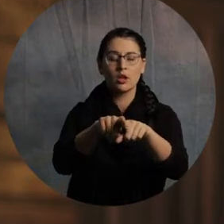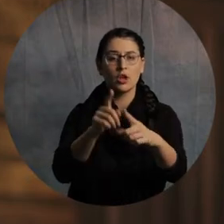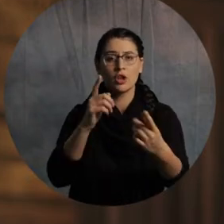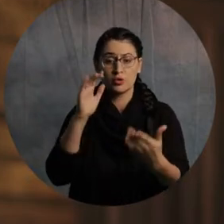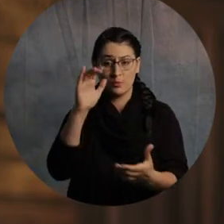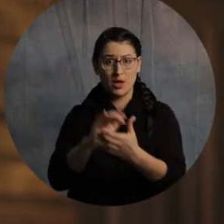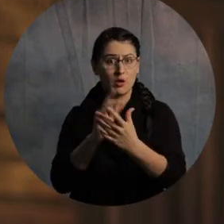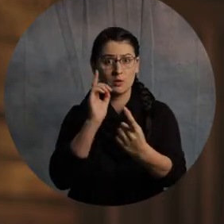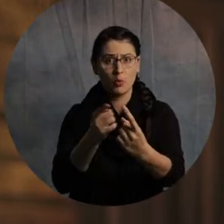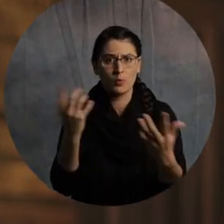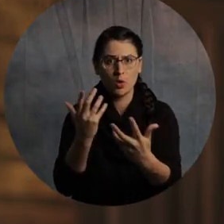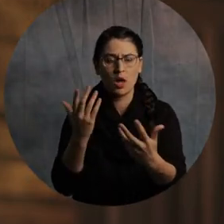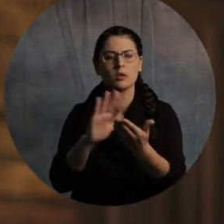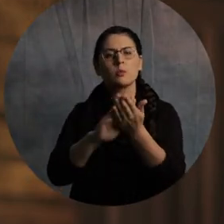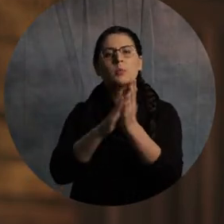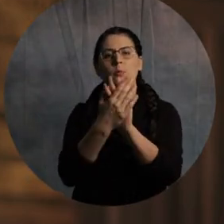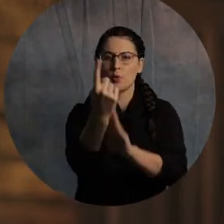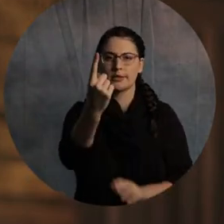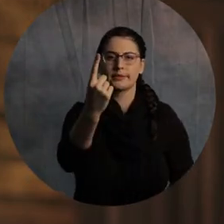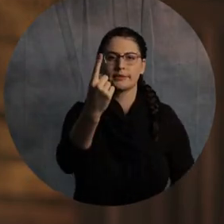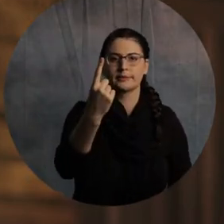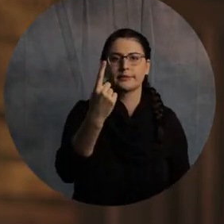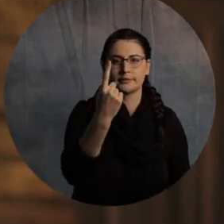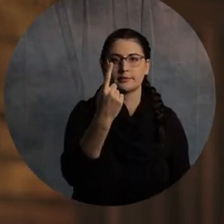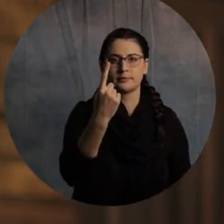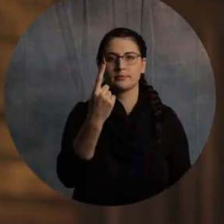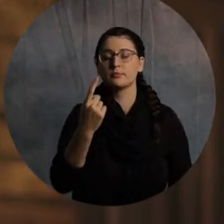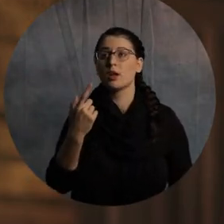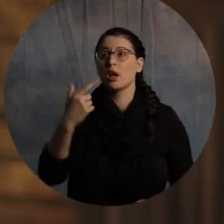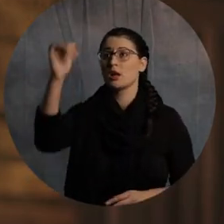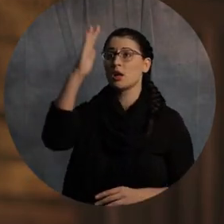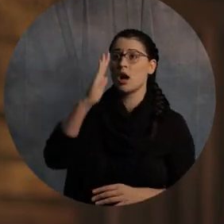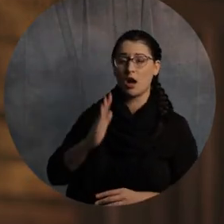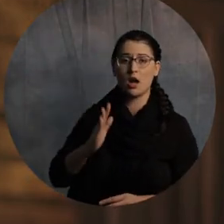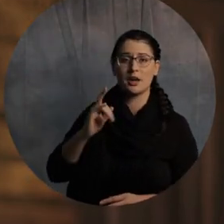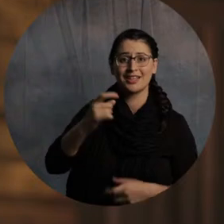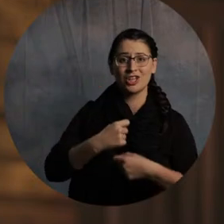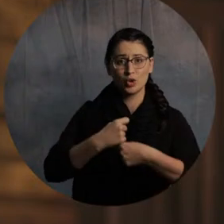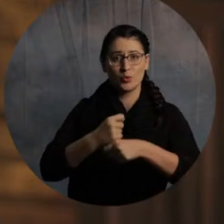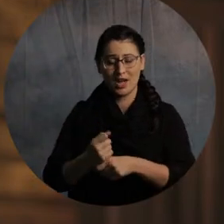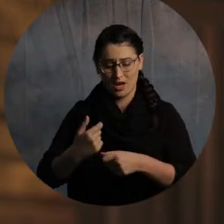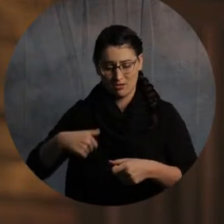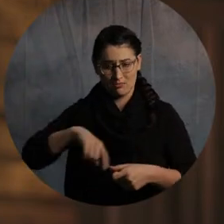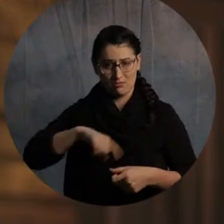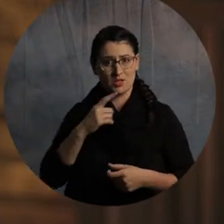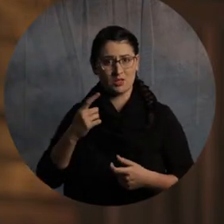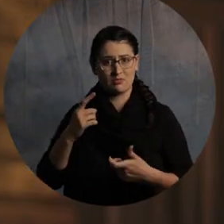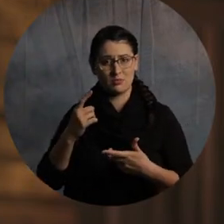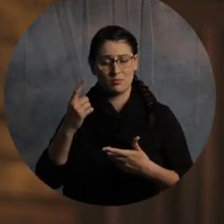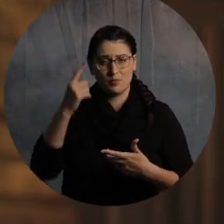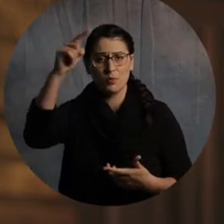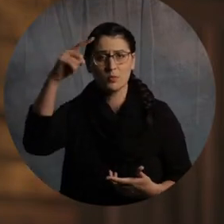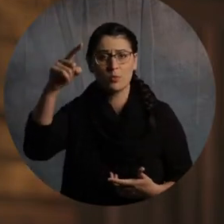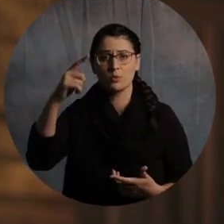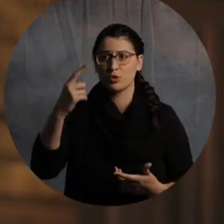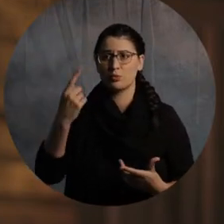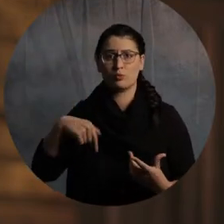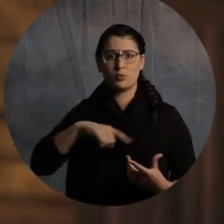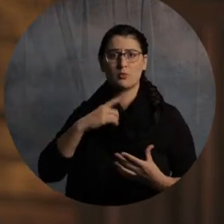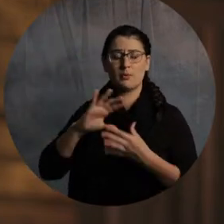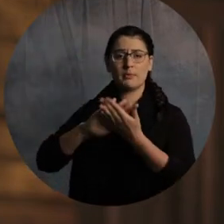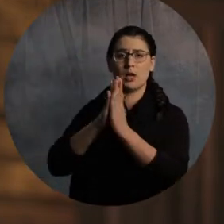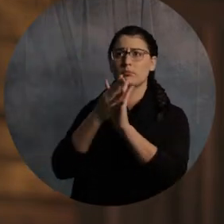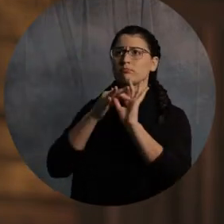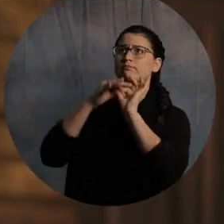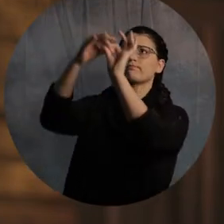God's made us to want to be in us with him. And he made us to want to be in us with others. Like you were built for that.